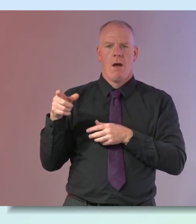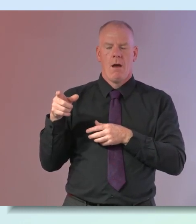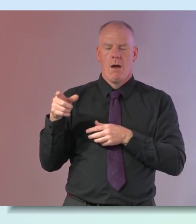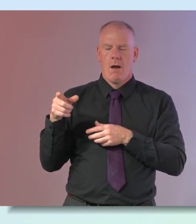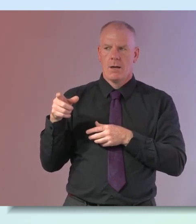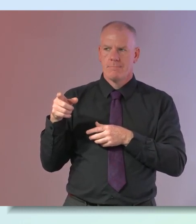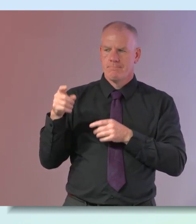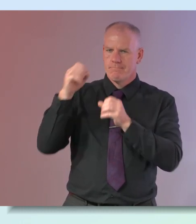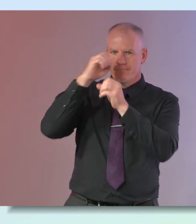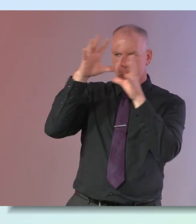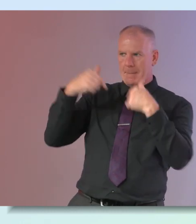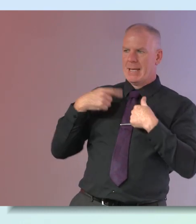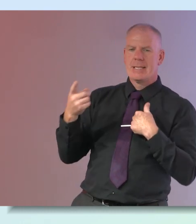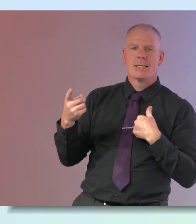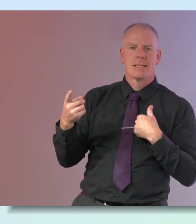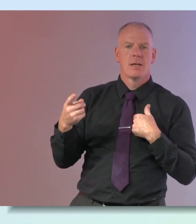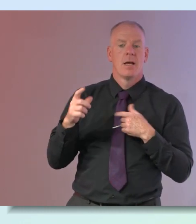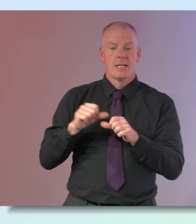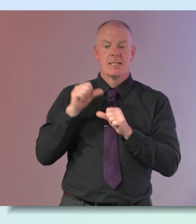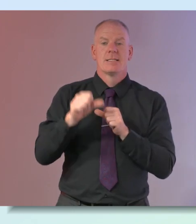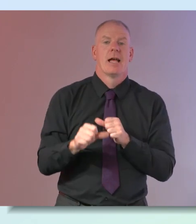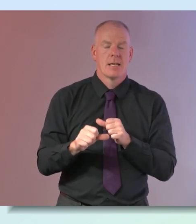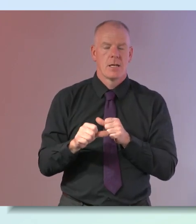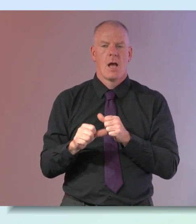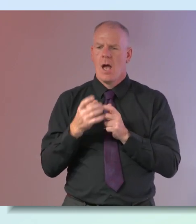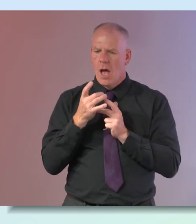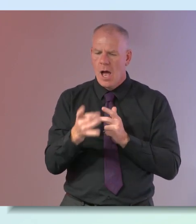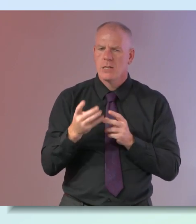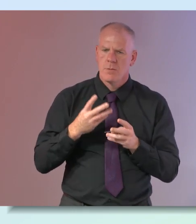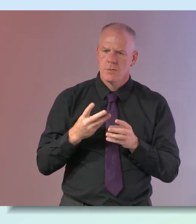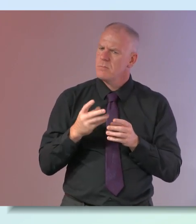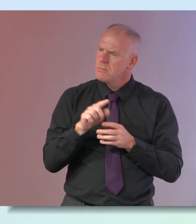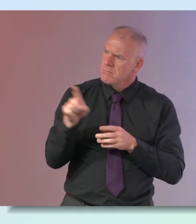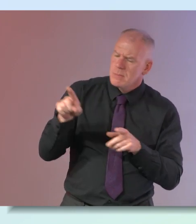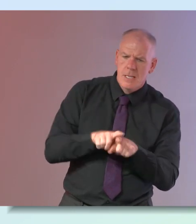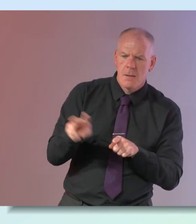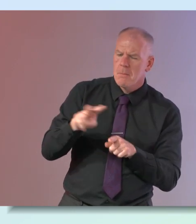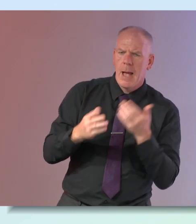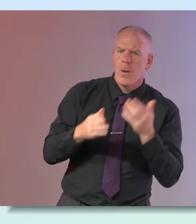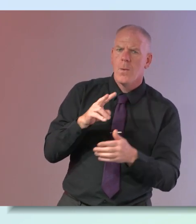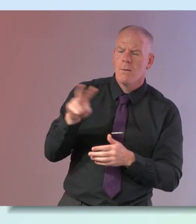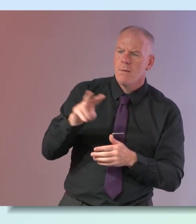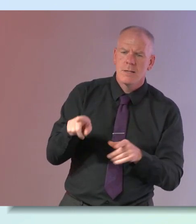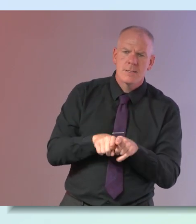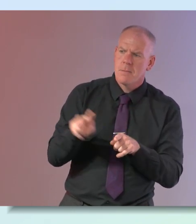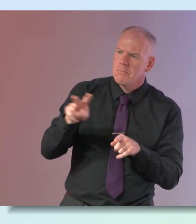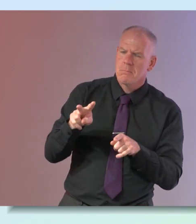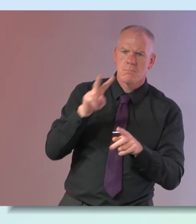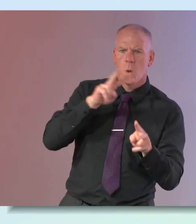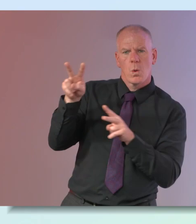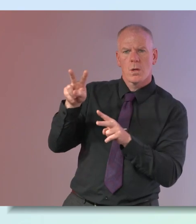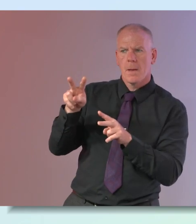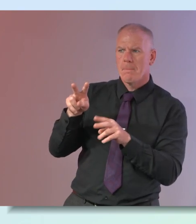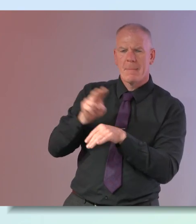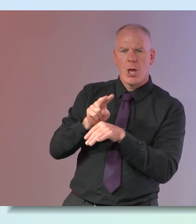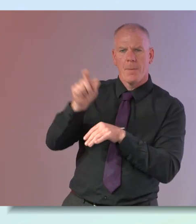aspirational and then you know the next step in that study is to be asking them what ways are you already like that what ways are you taking care of business